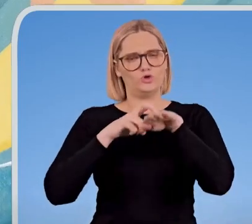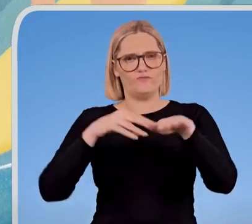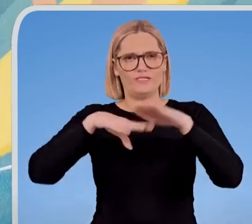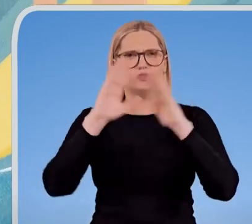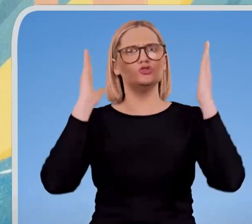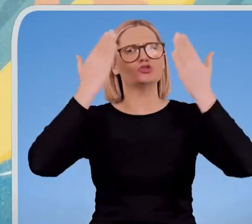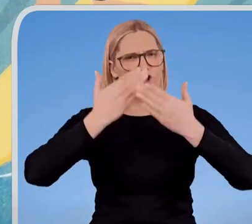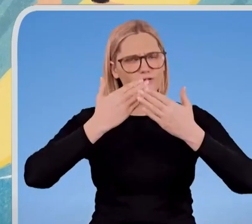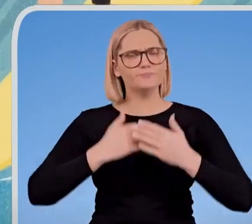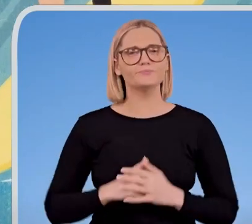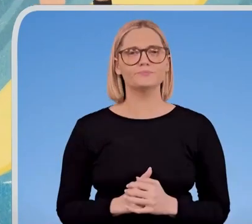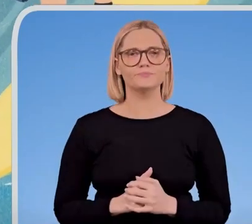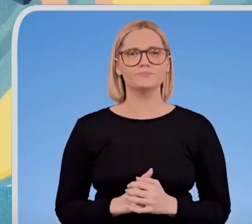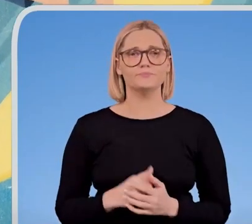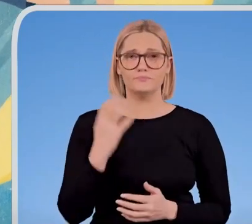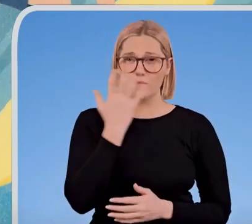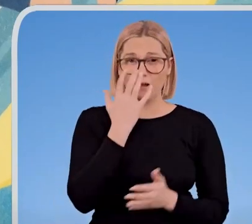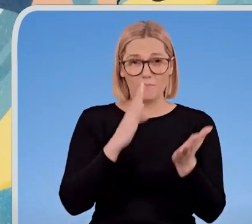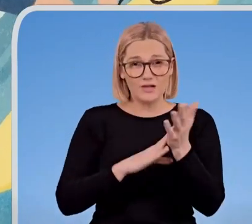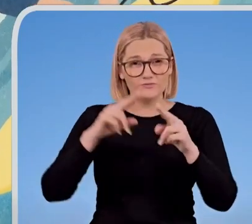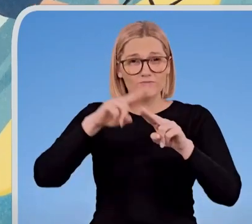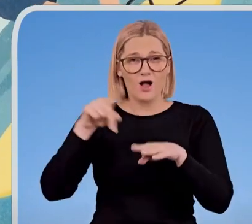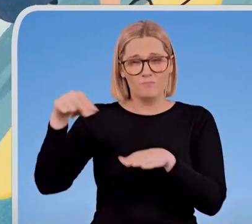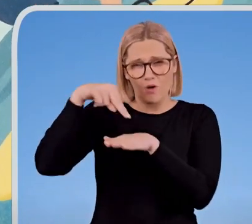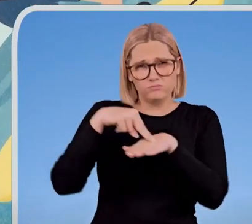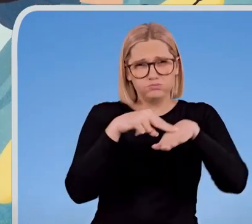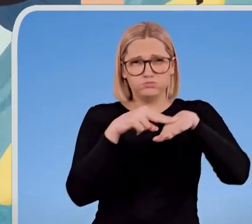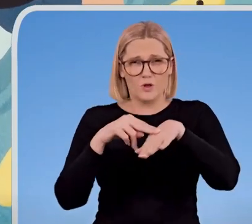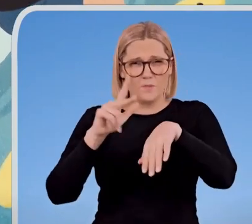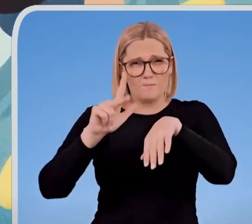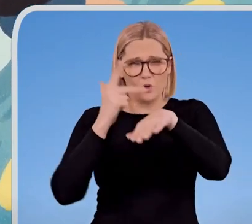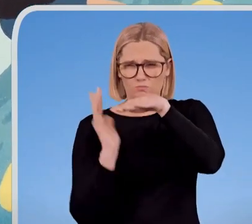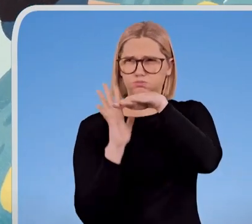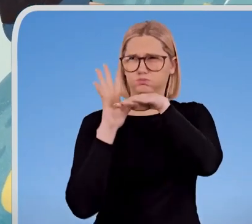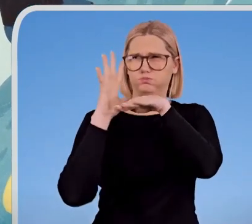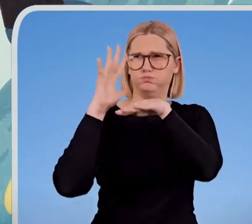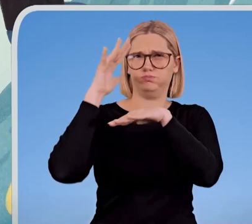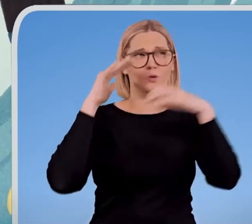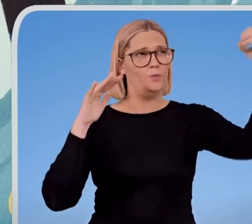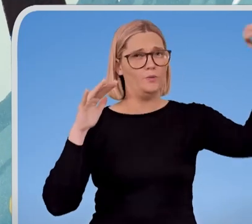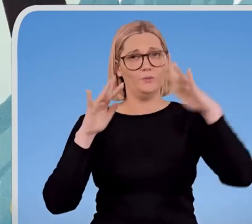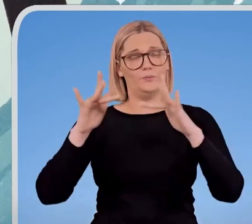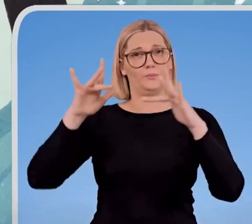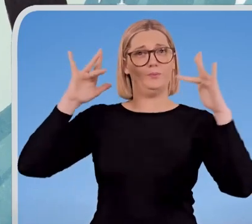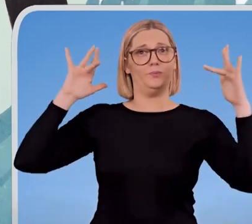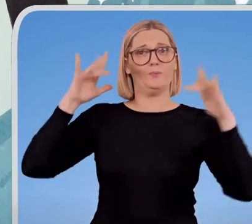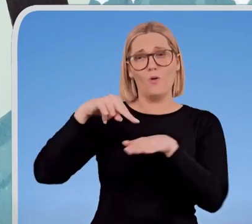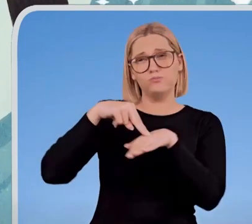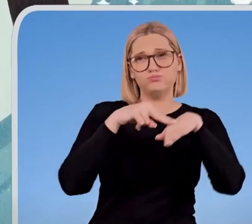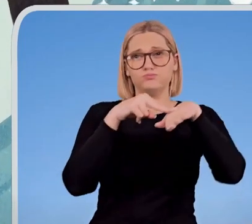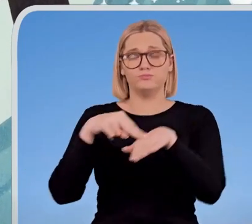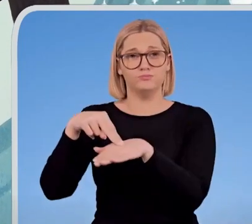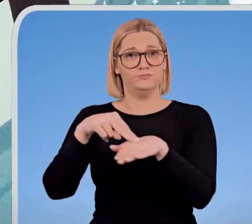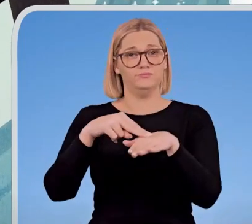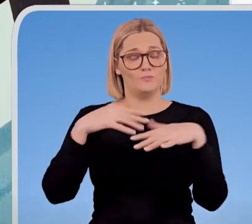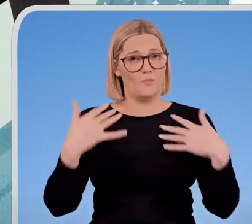Wow! Matt is catching an awesome wave on his surfboard. A big blue wave sparkling in the sun.